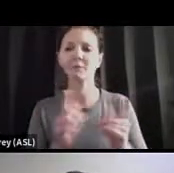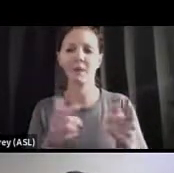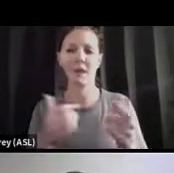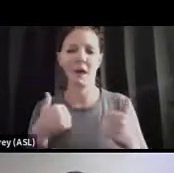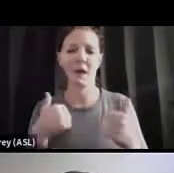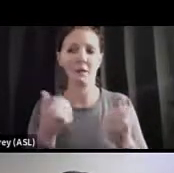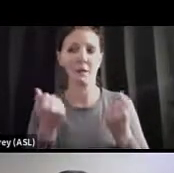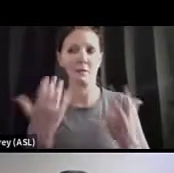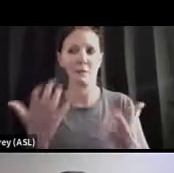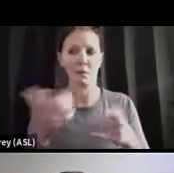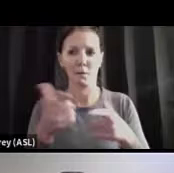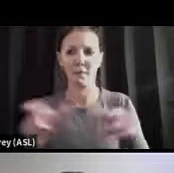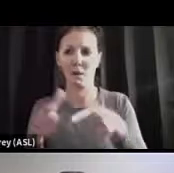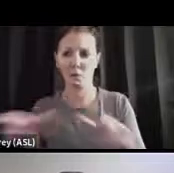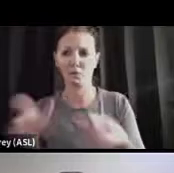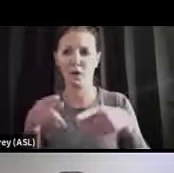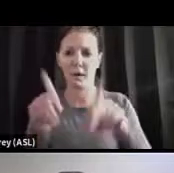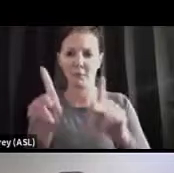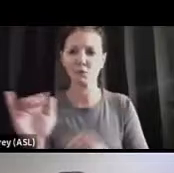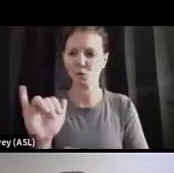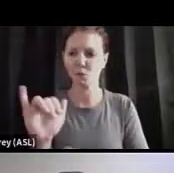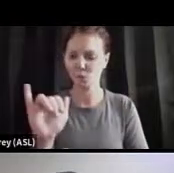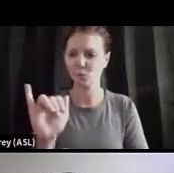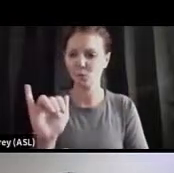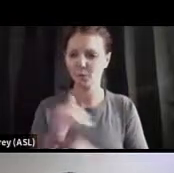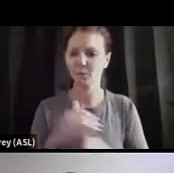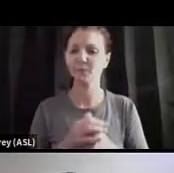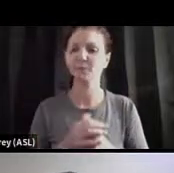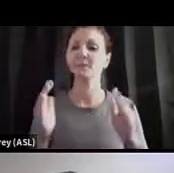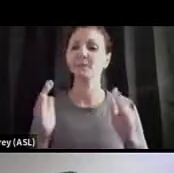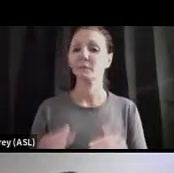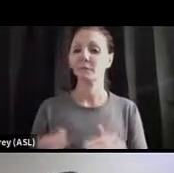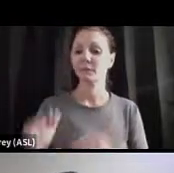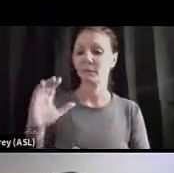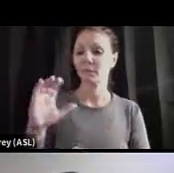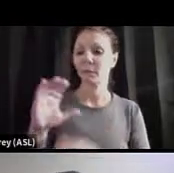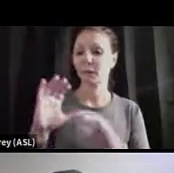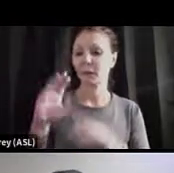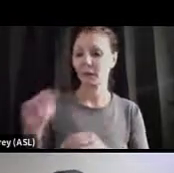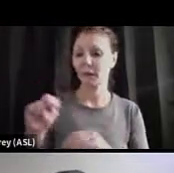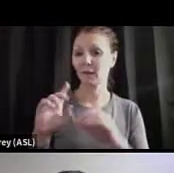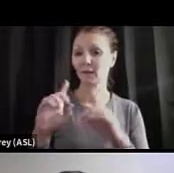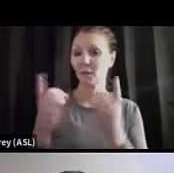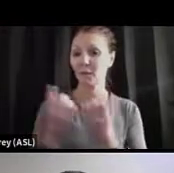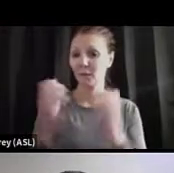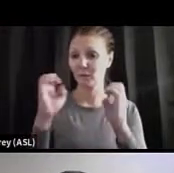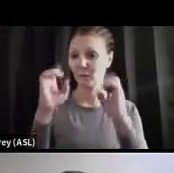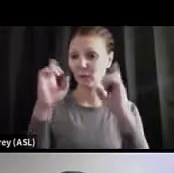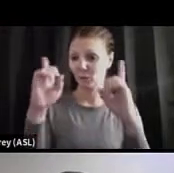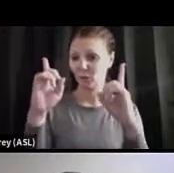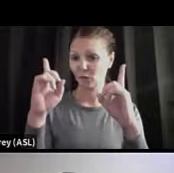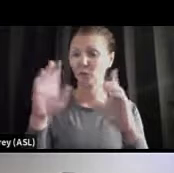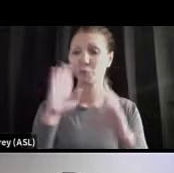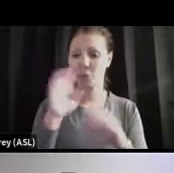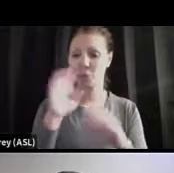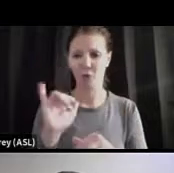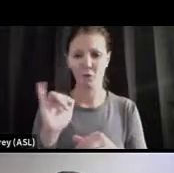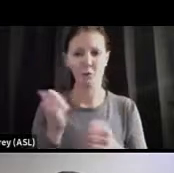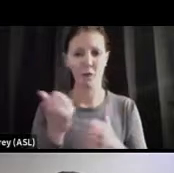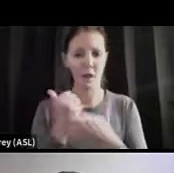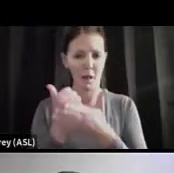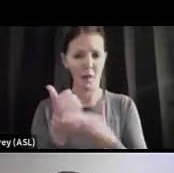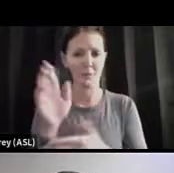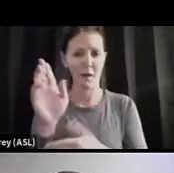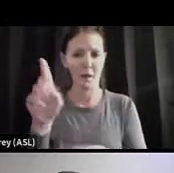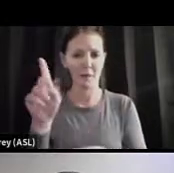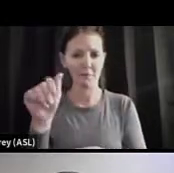languages. The Connecticut Department of Education's portal also will keep you up to date. I'm just going to show some pictures